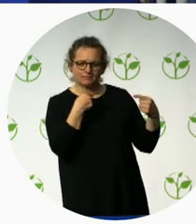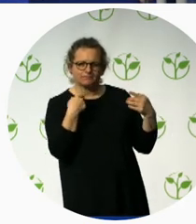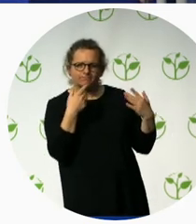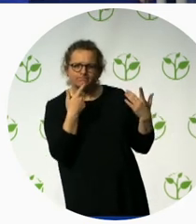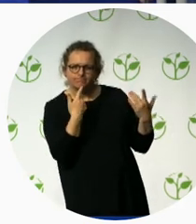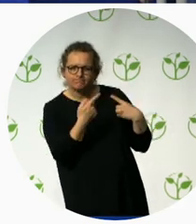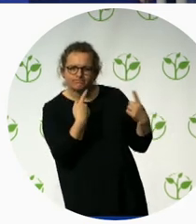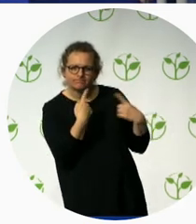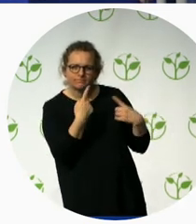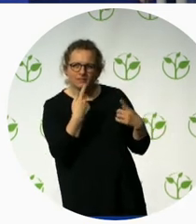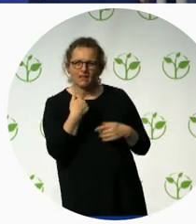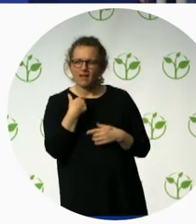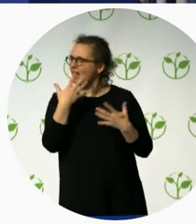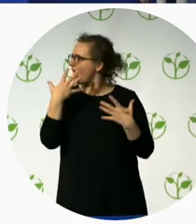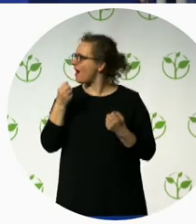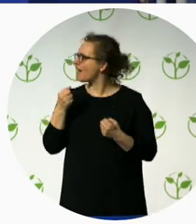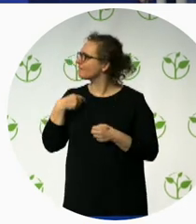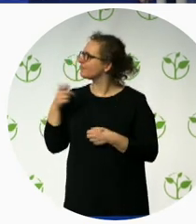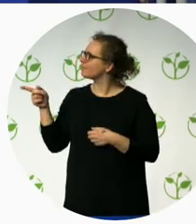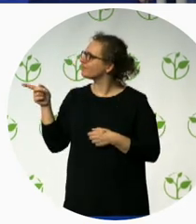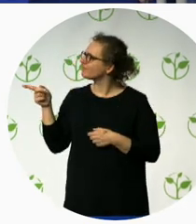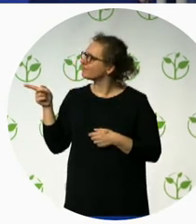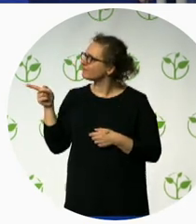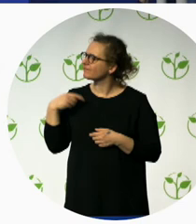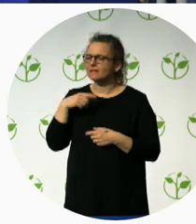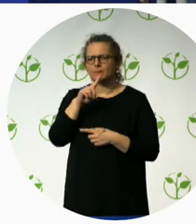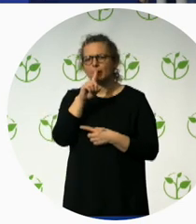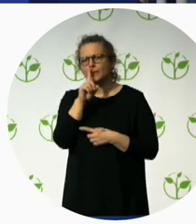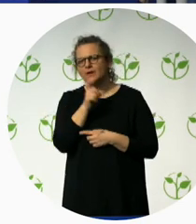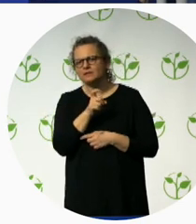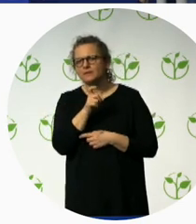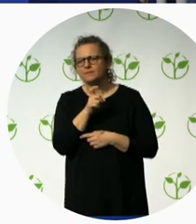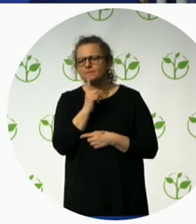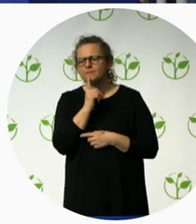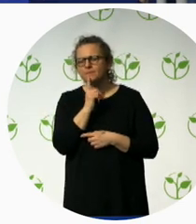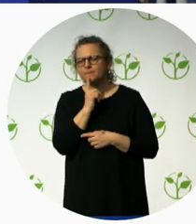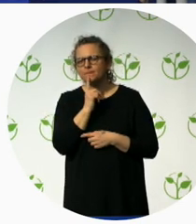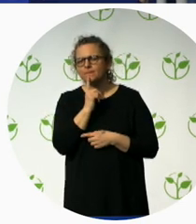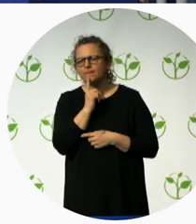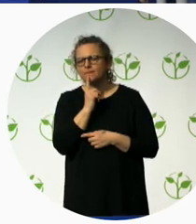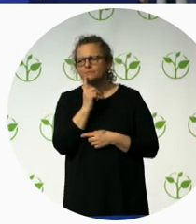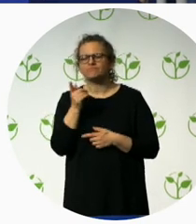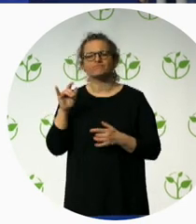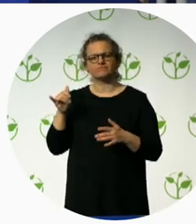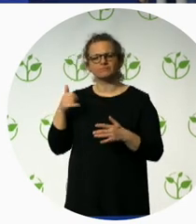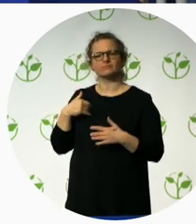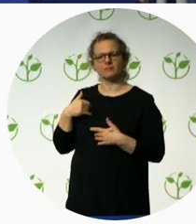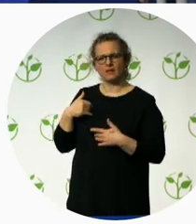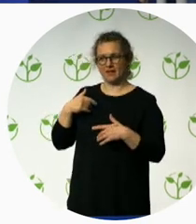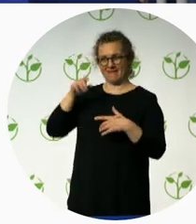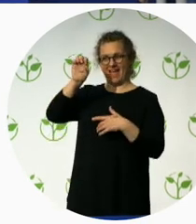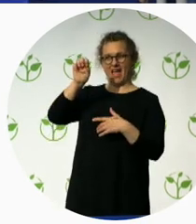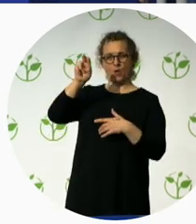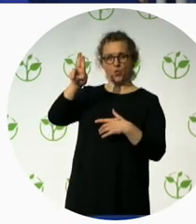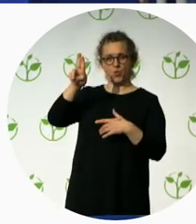convince fellow members of the European Parliament to vote for a strong accessibility act